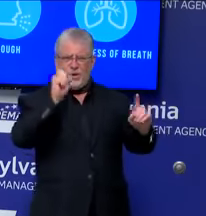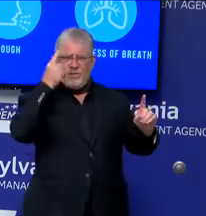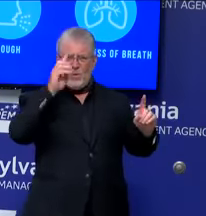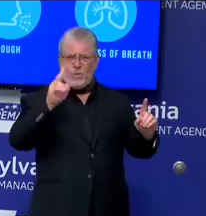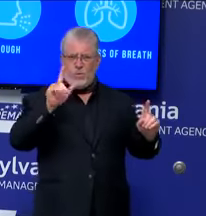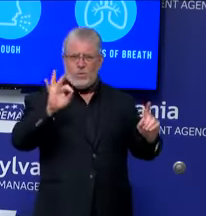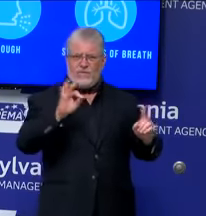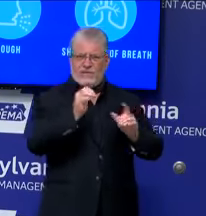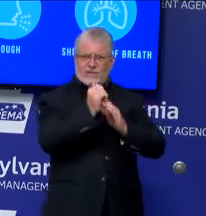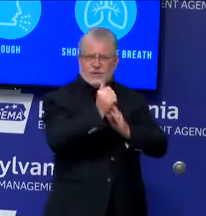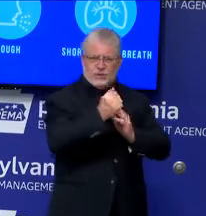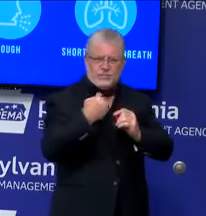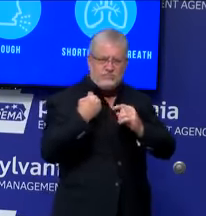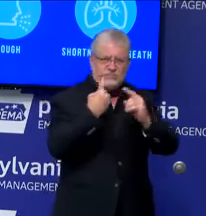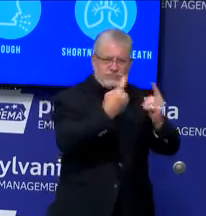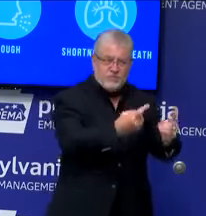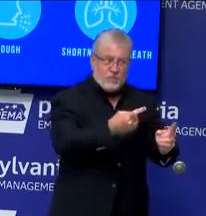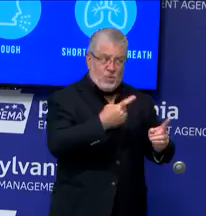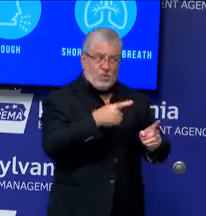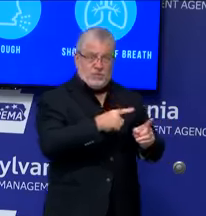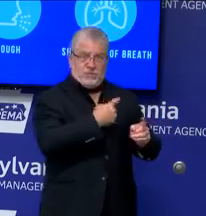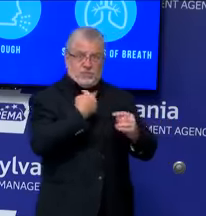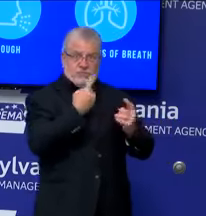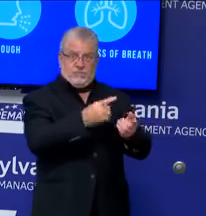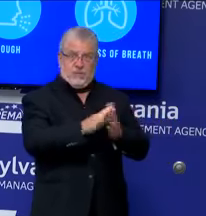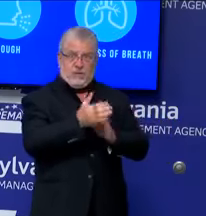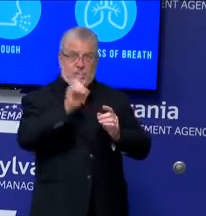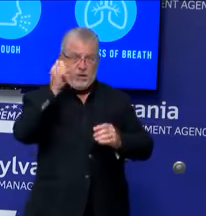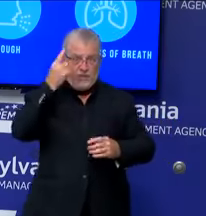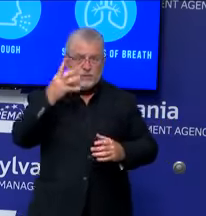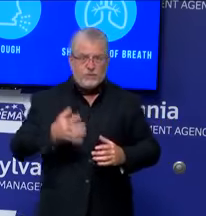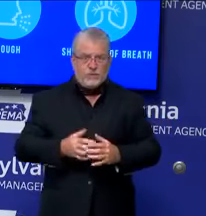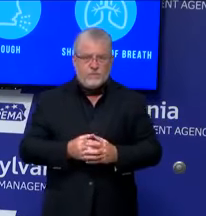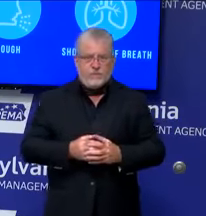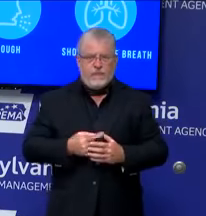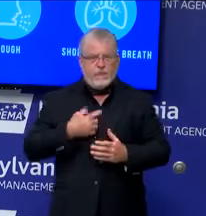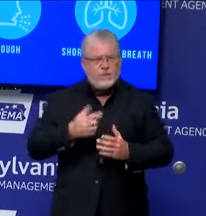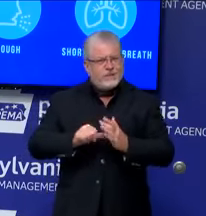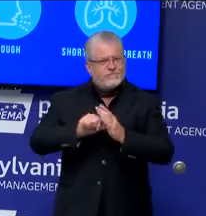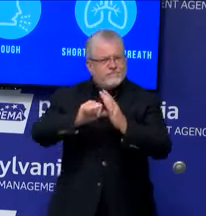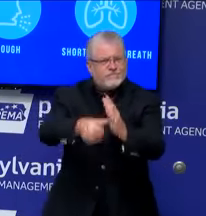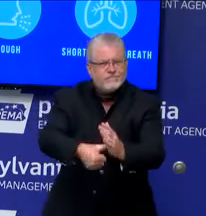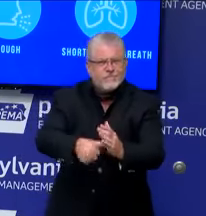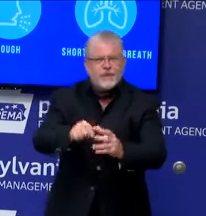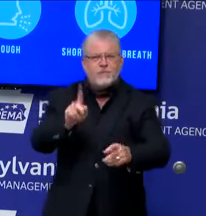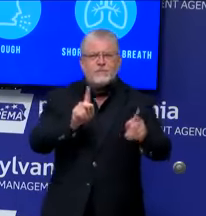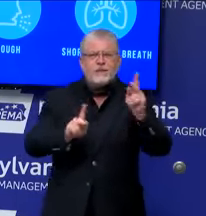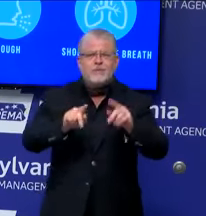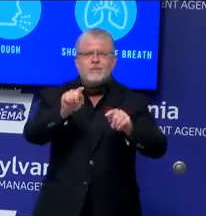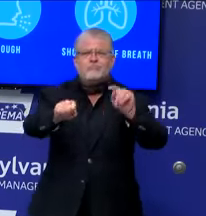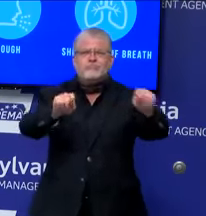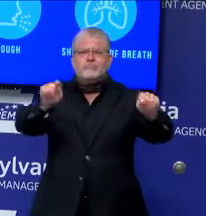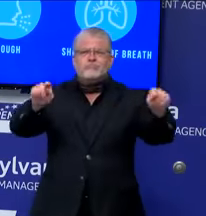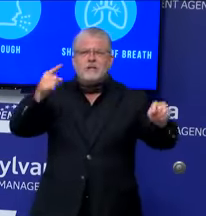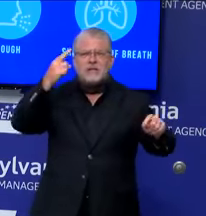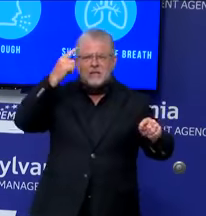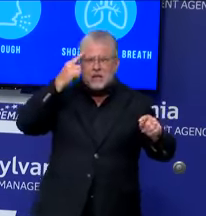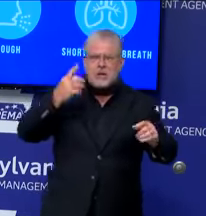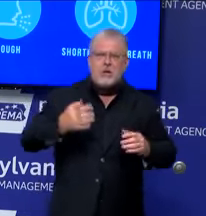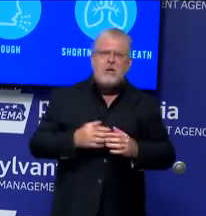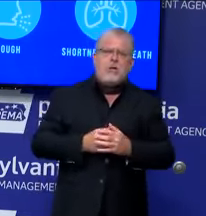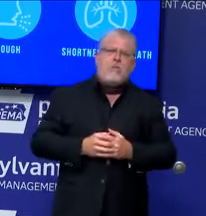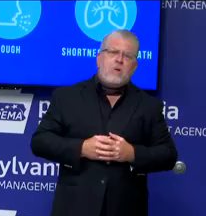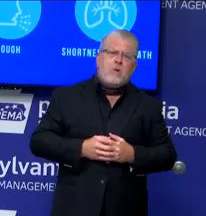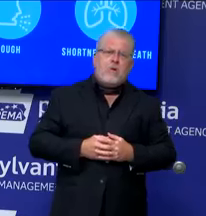But I want to emphasize that while these individuals may think that they are only expressing their displeasure